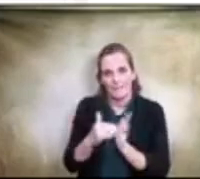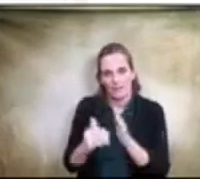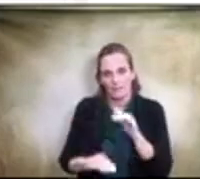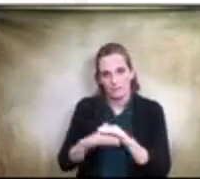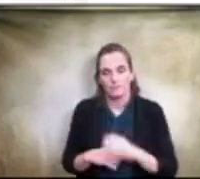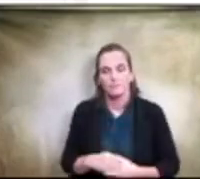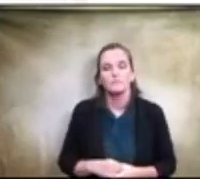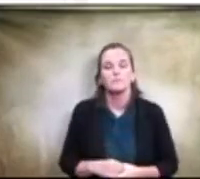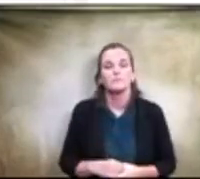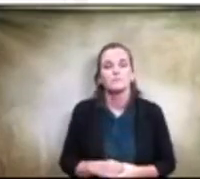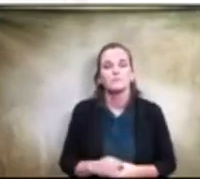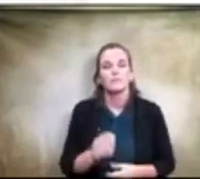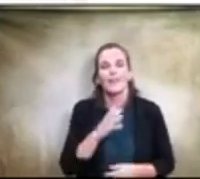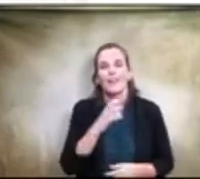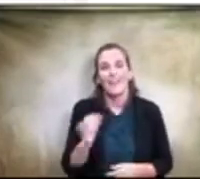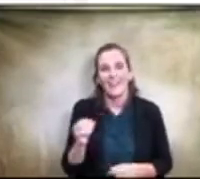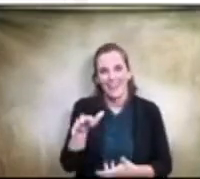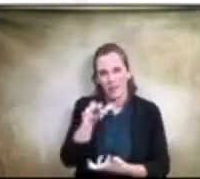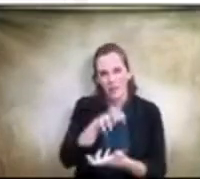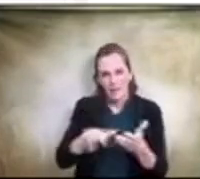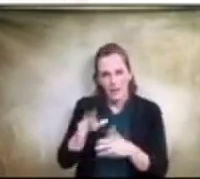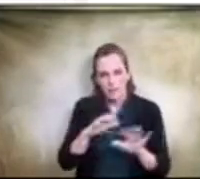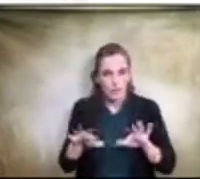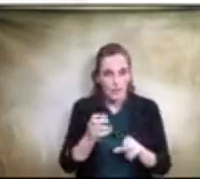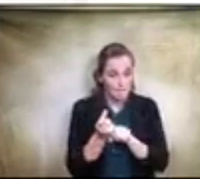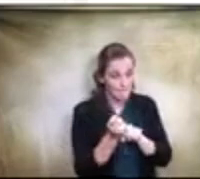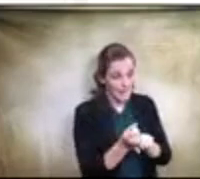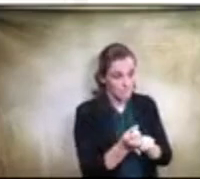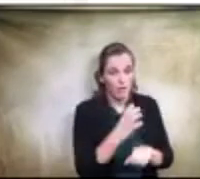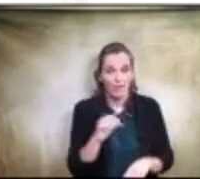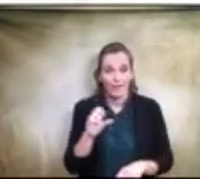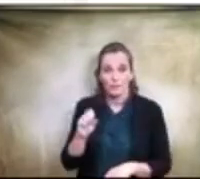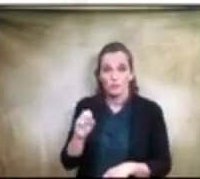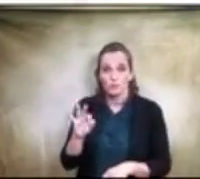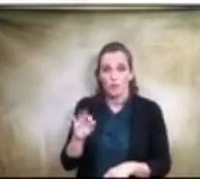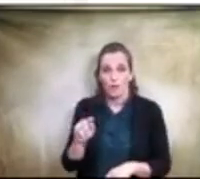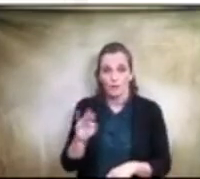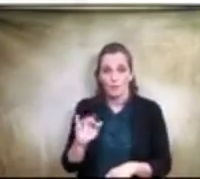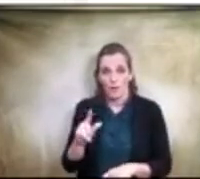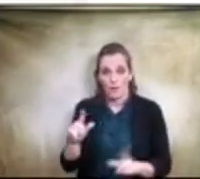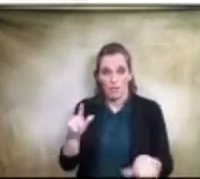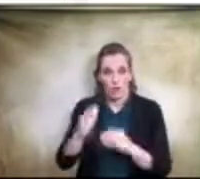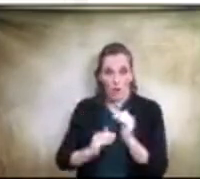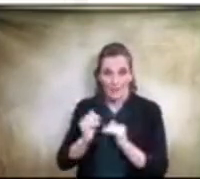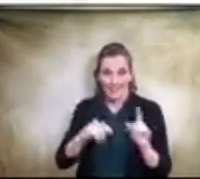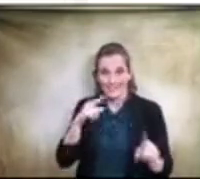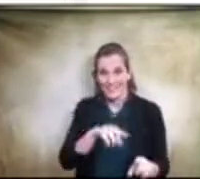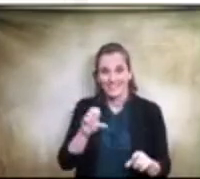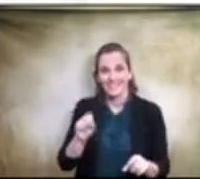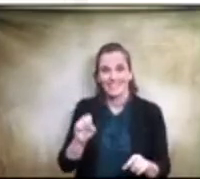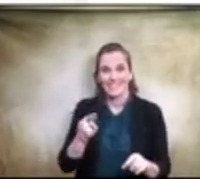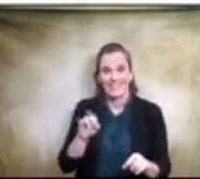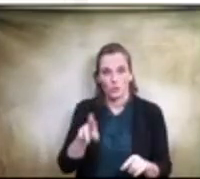looking at a combination of baseball and softball complex at the senior high school, refreshing the baseball and